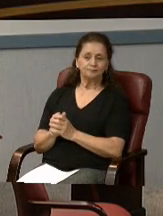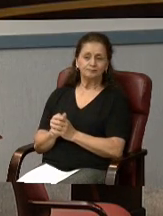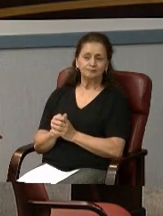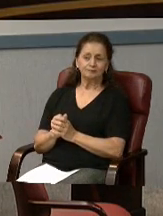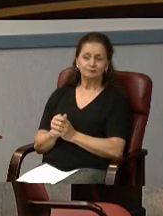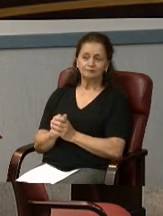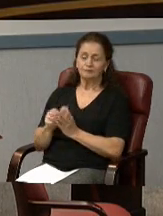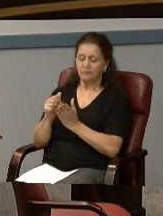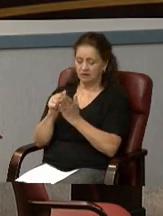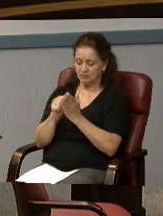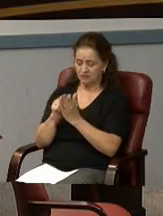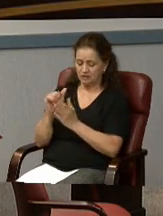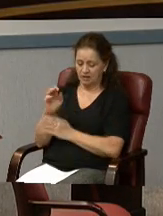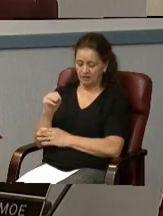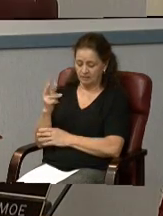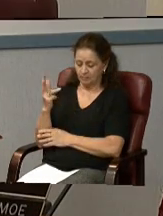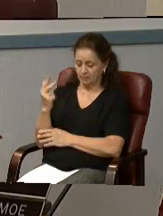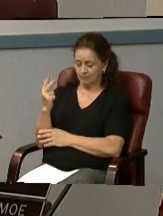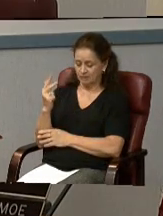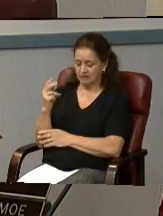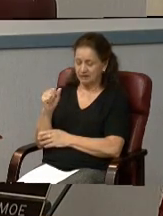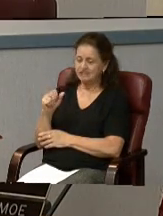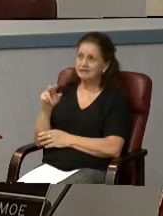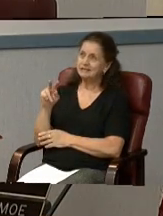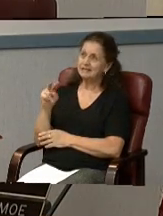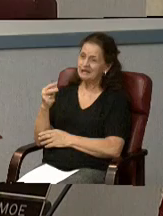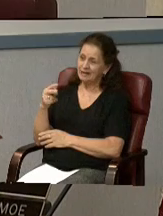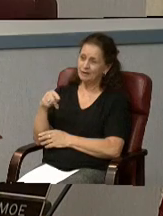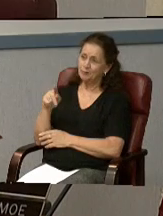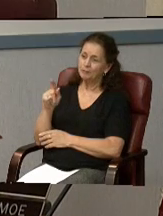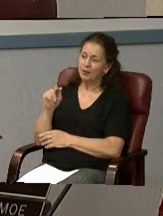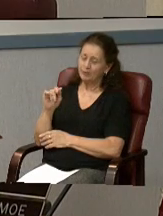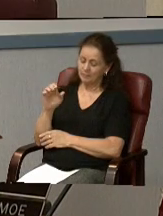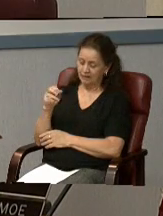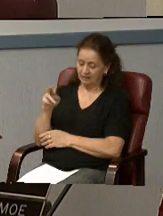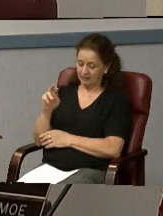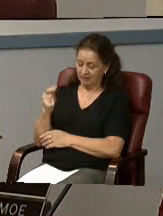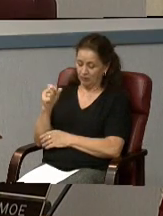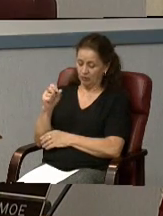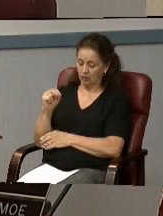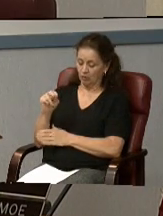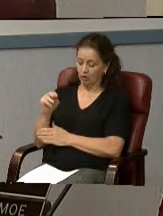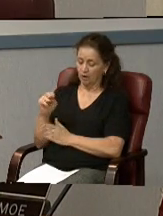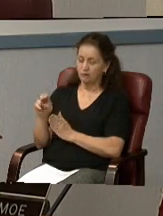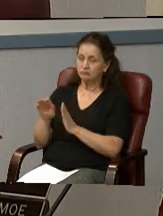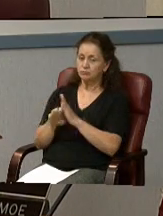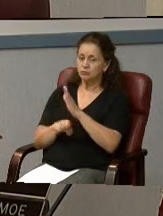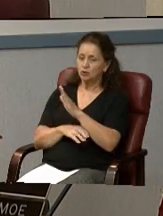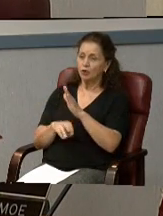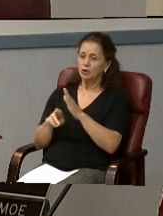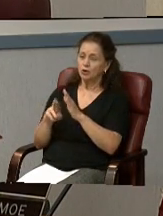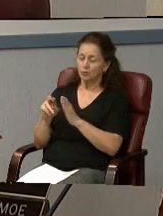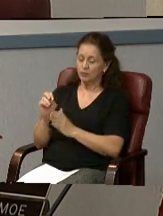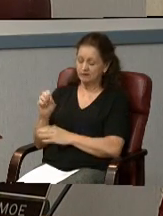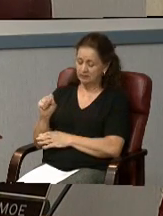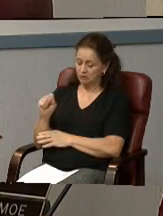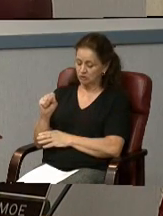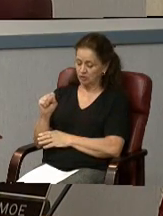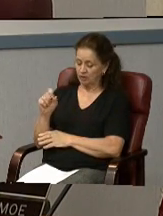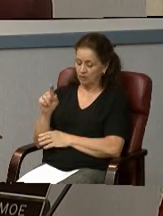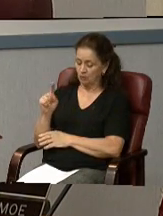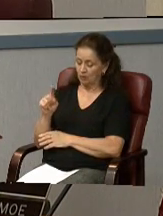Agenda item number 13 is the second public hearing on Charter Resolution number 154, the first